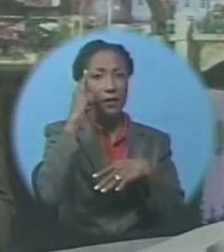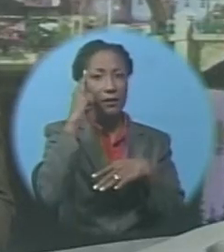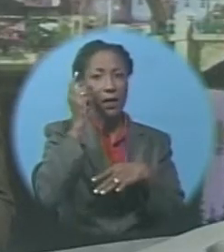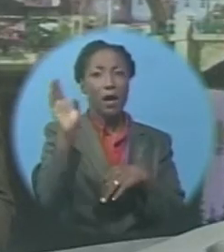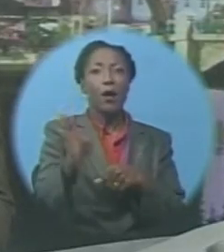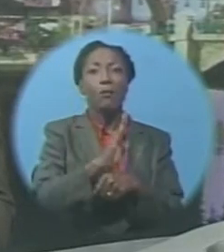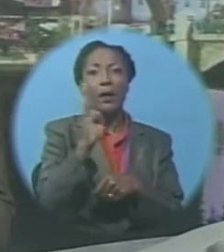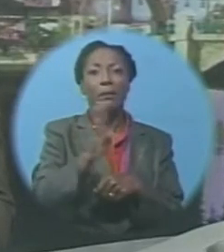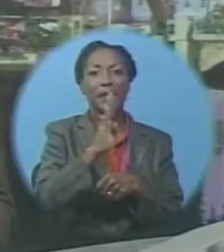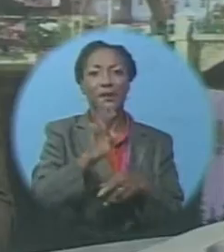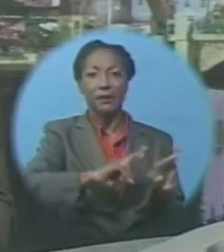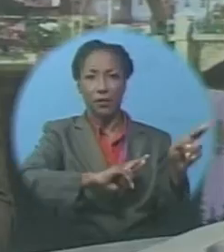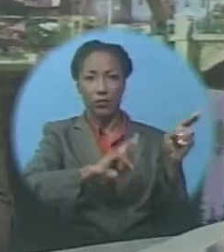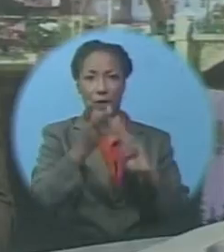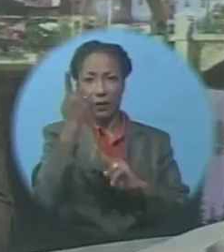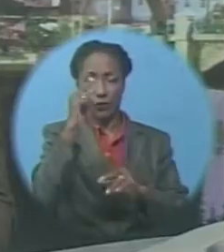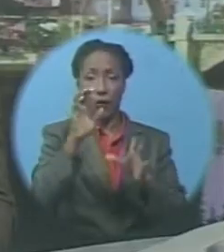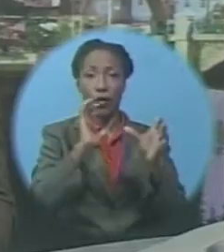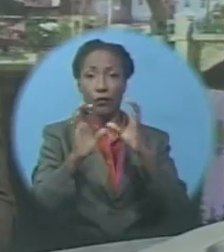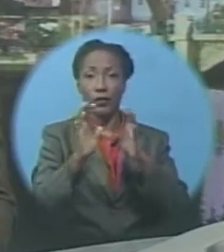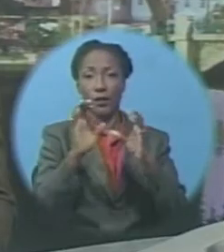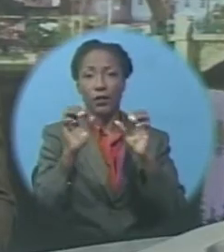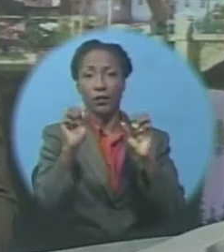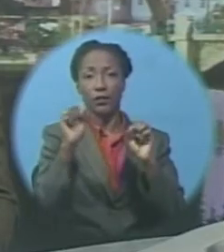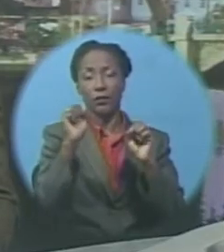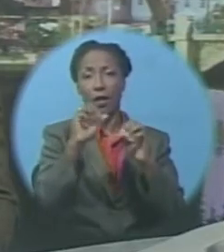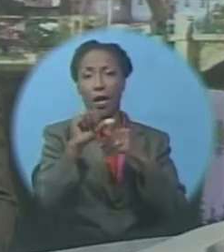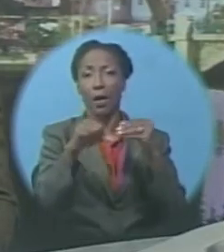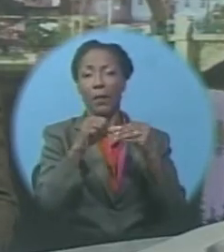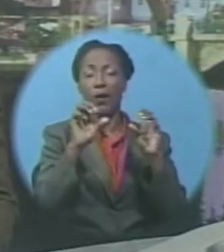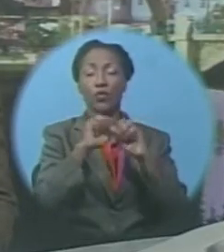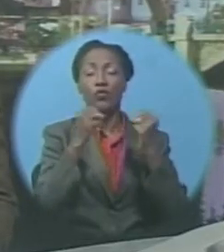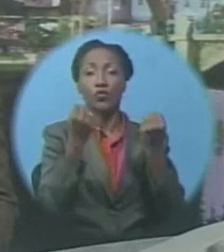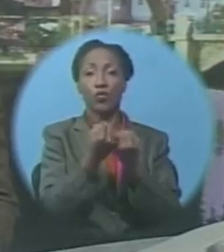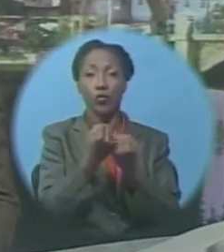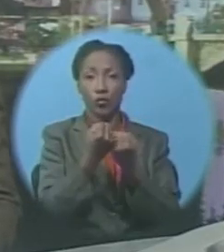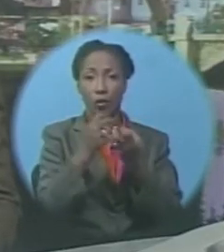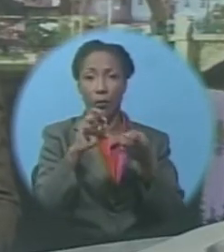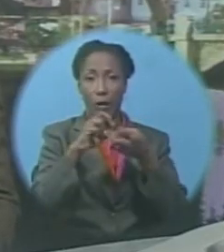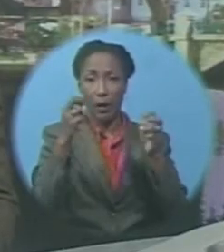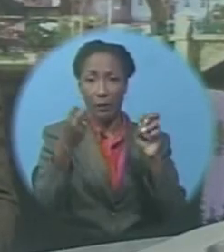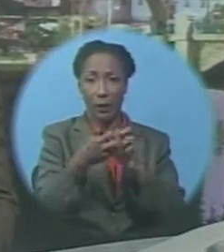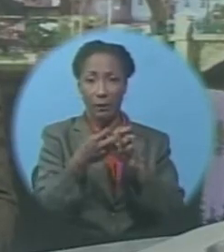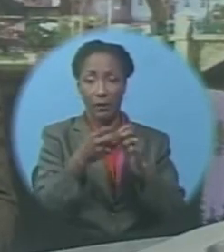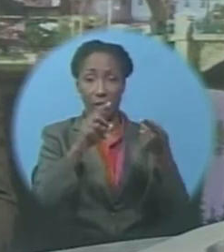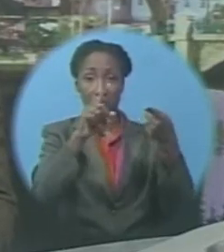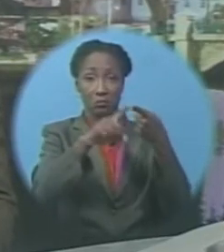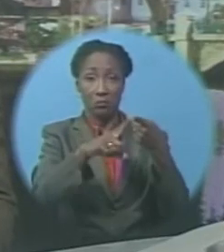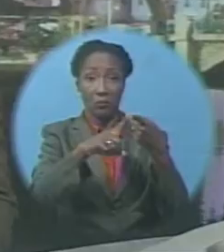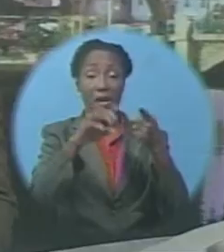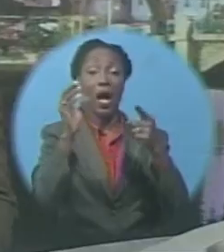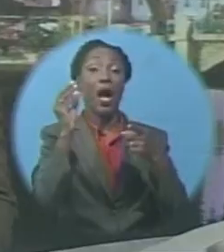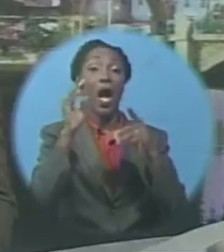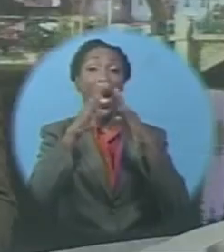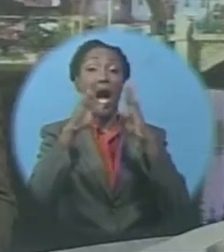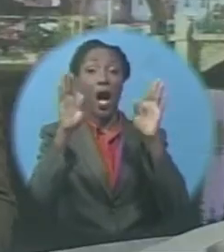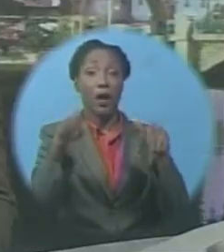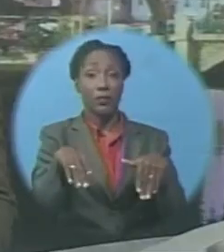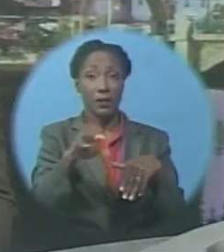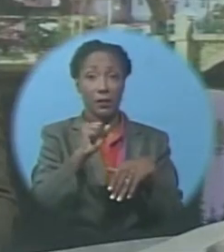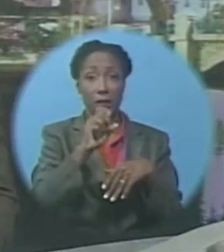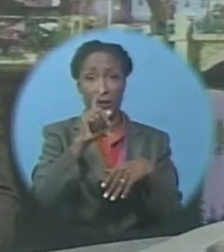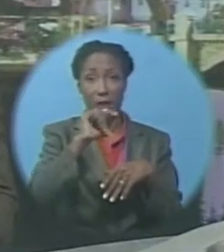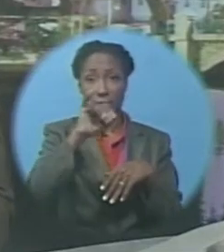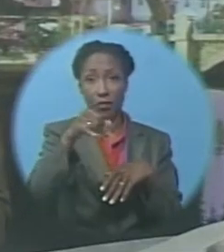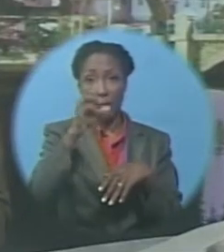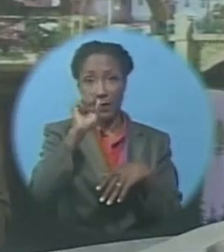Barbados is ripe for conversation on social issues, particularly housing. St. James South MP and Commerce Minister Donville